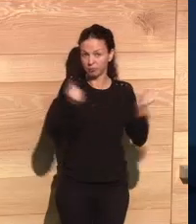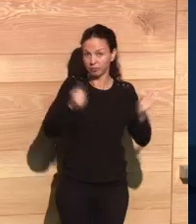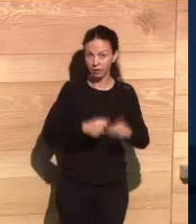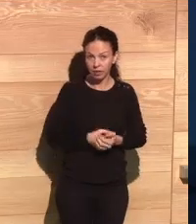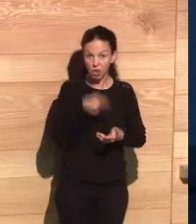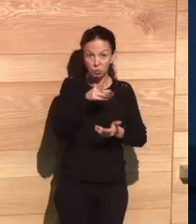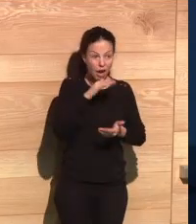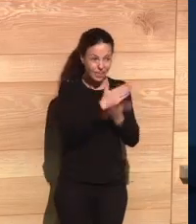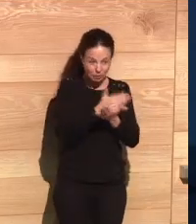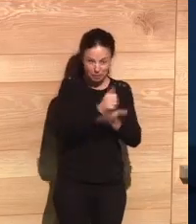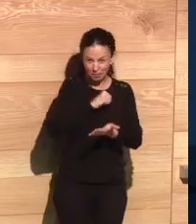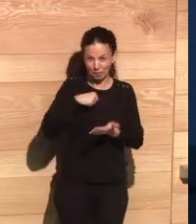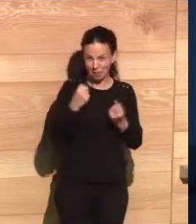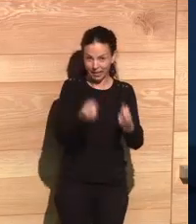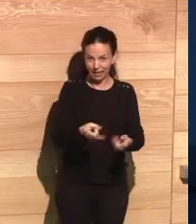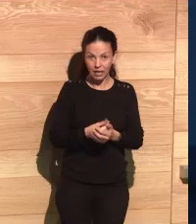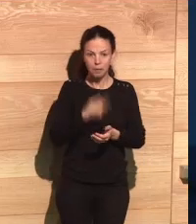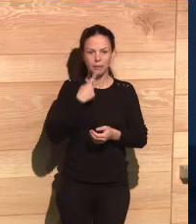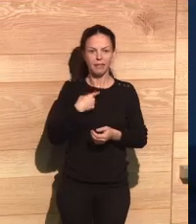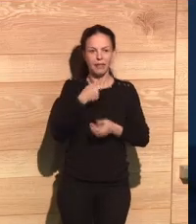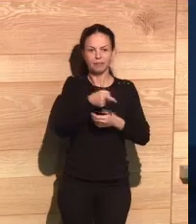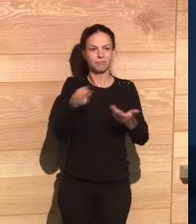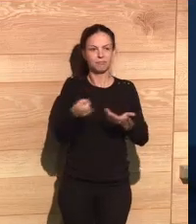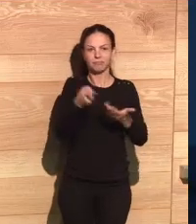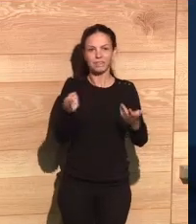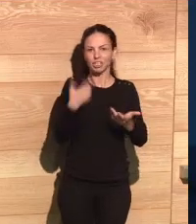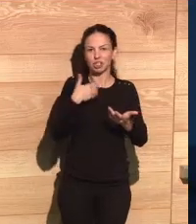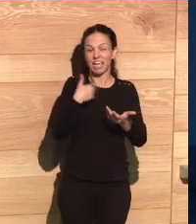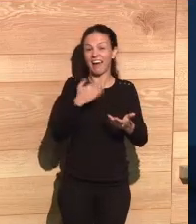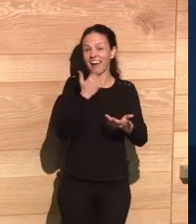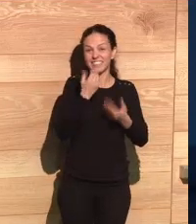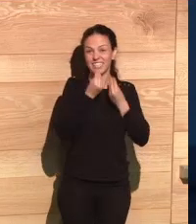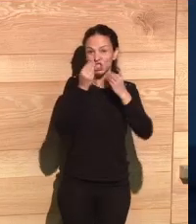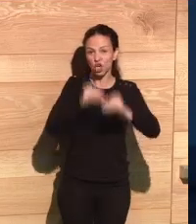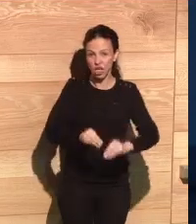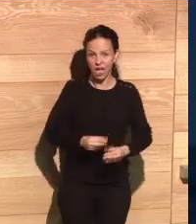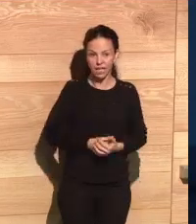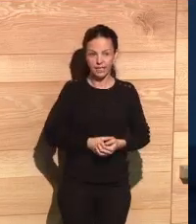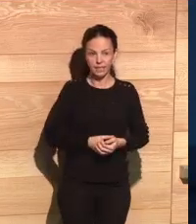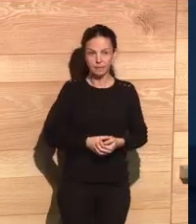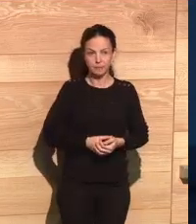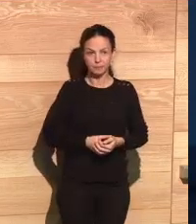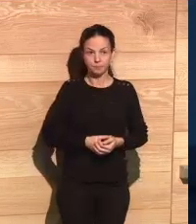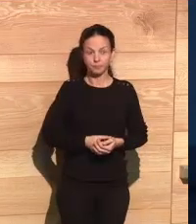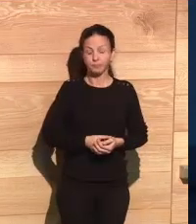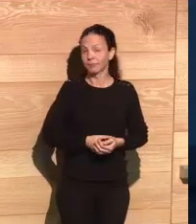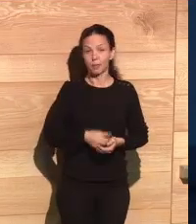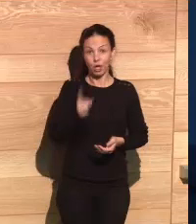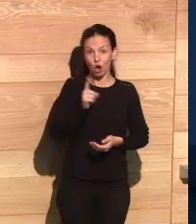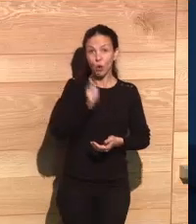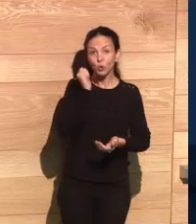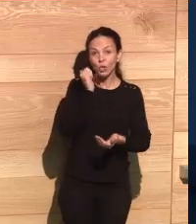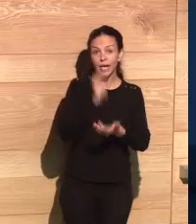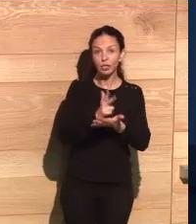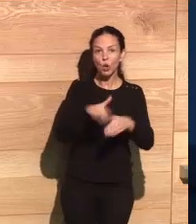that privacy doesn't exist anymore. You arrived late at this field and they told me that I was actually dealing with history. So